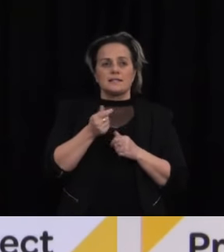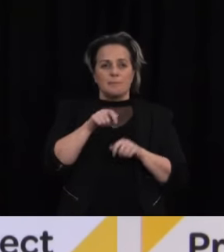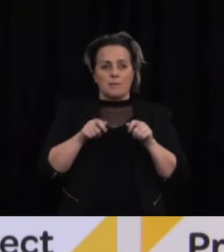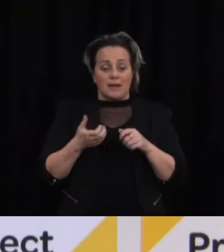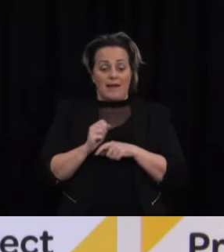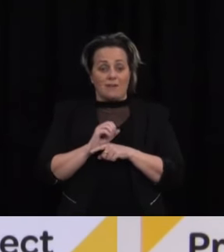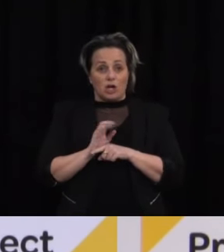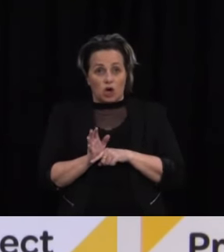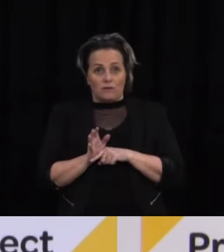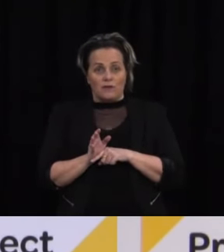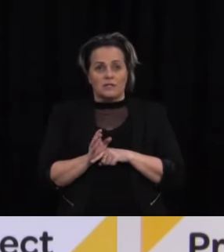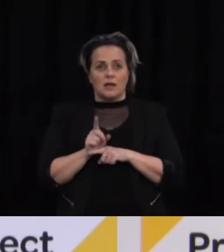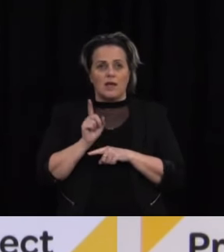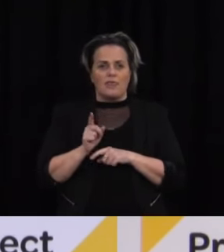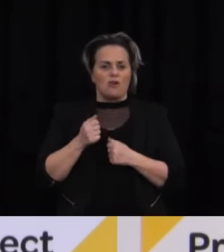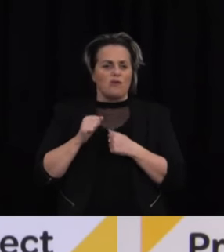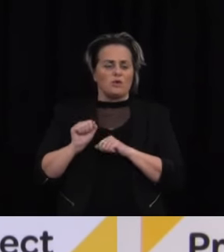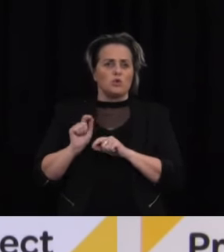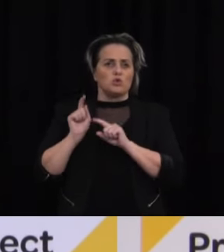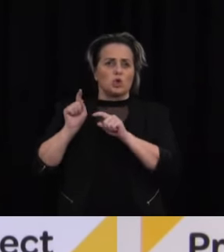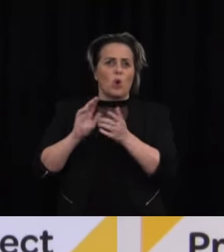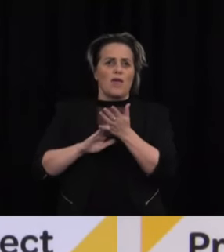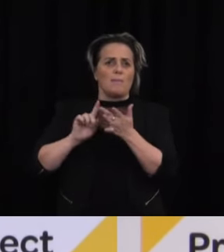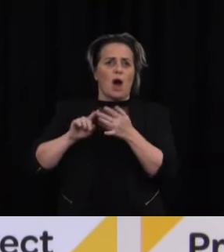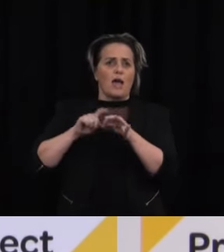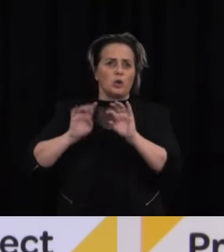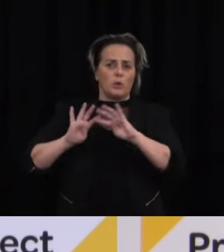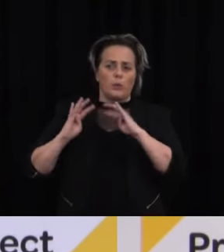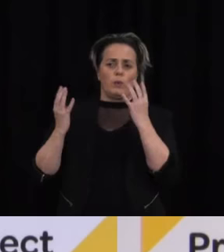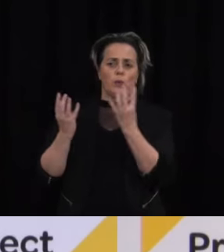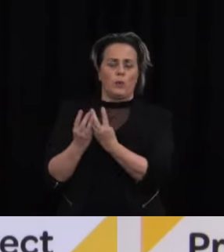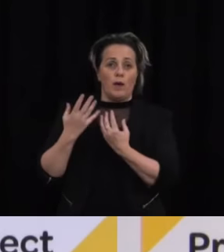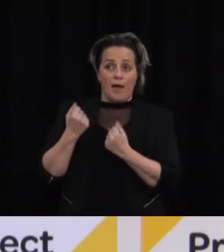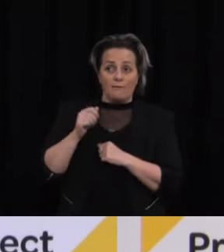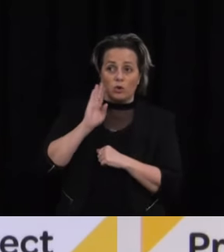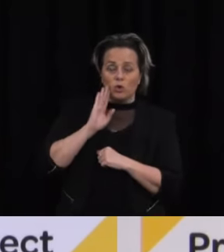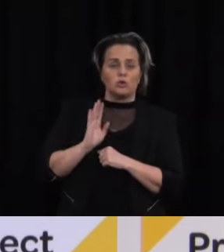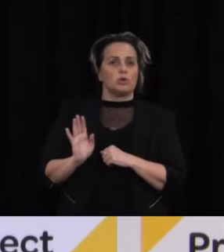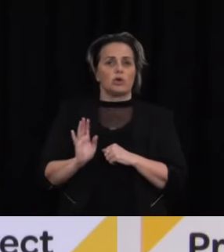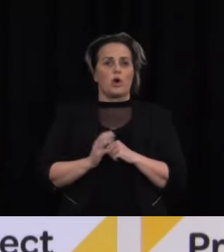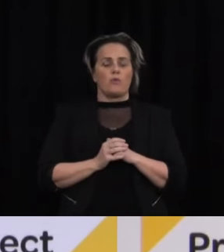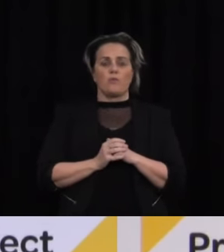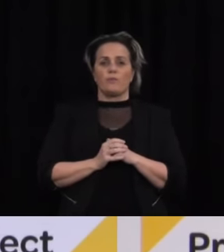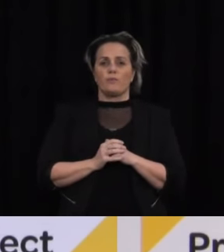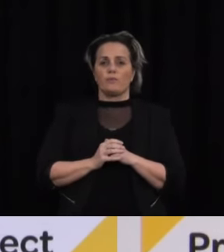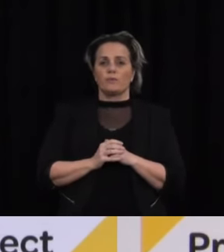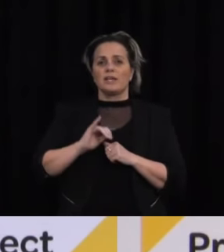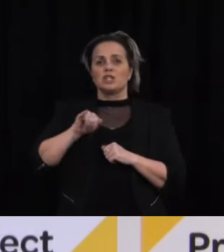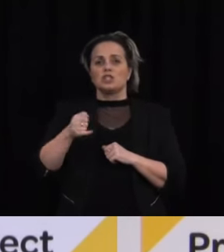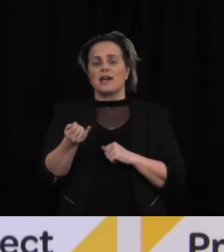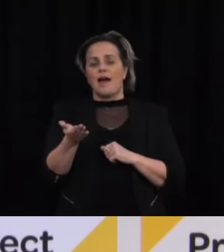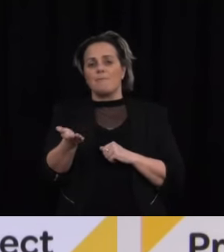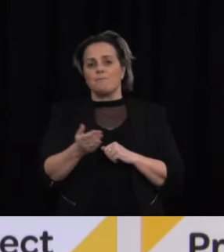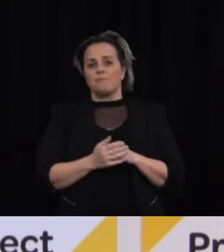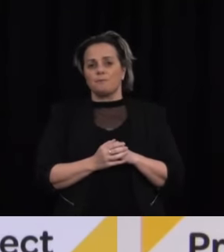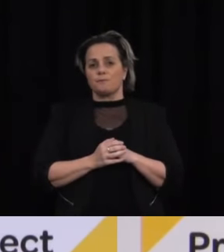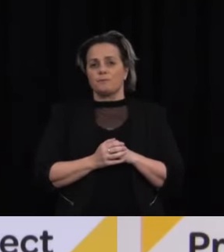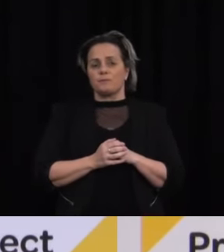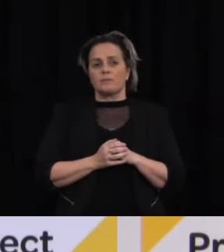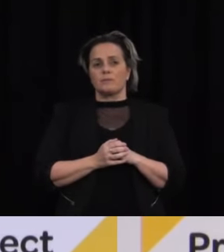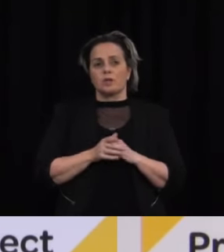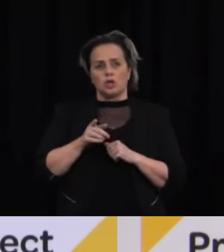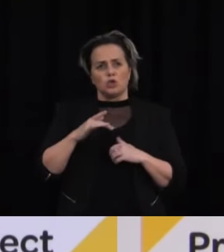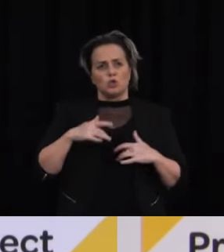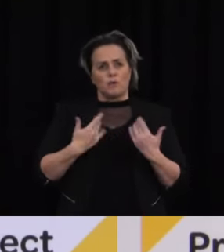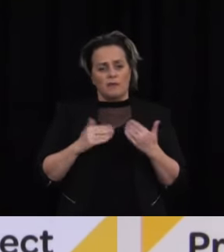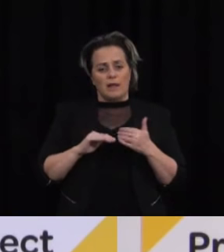that are refusing to go into MIQ? No. Sorry, Jessica, I did say I'll come back to you. How fair is it